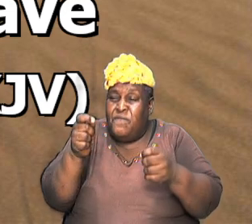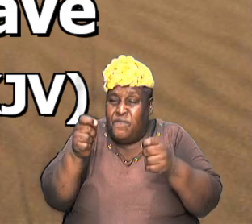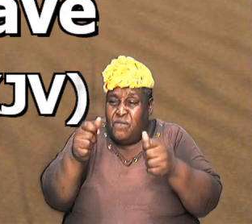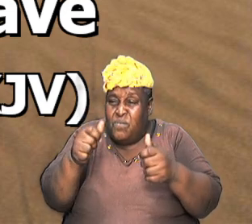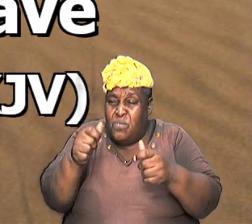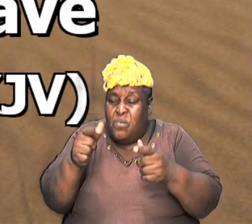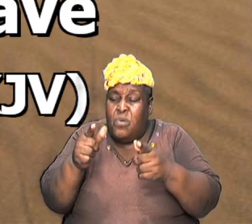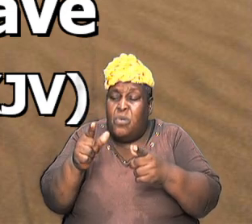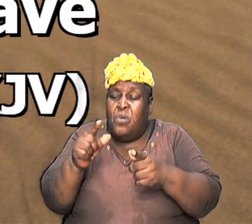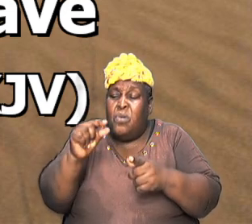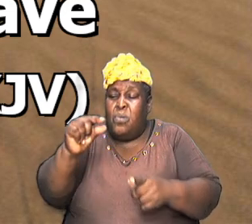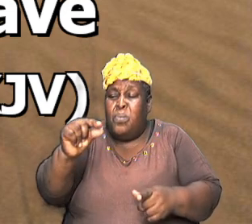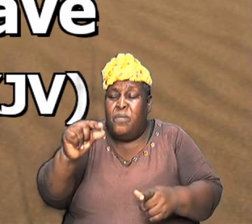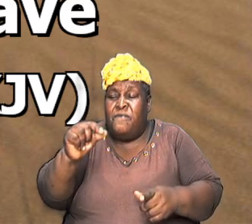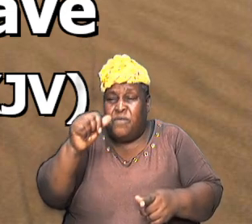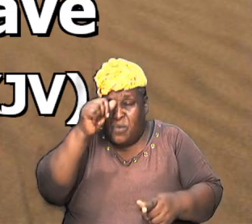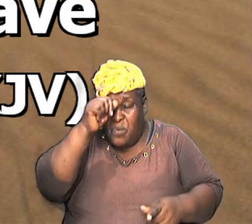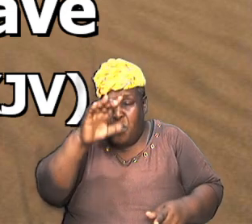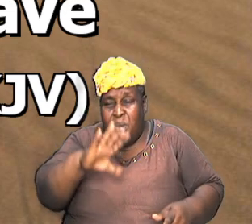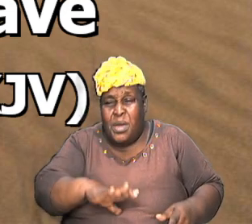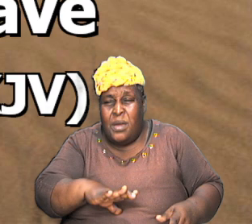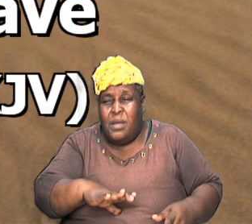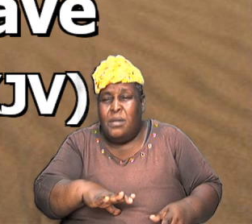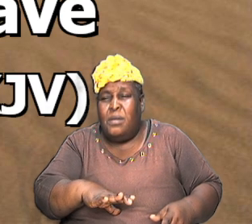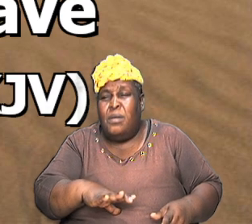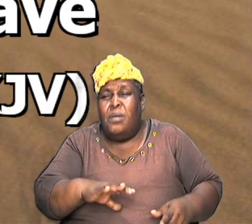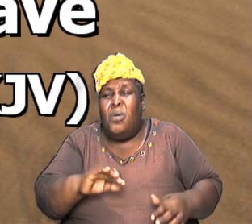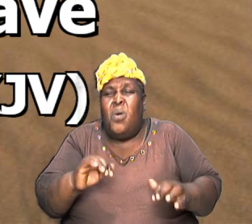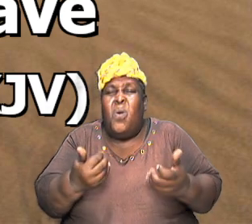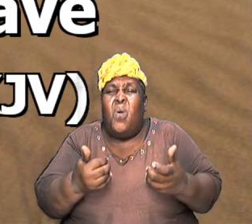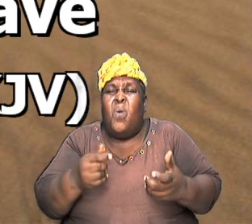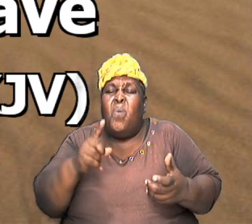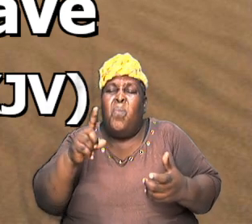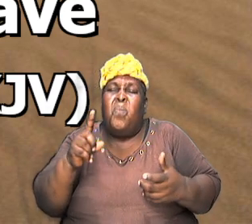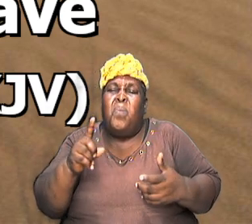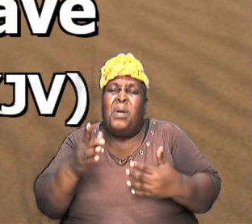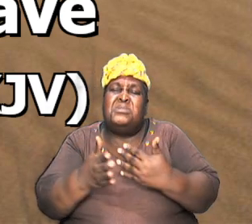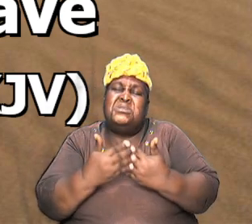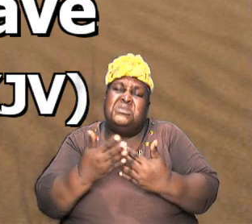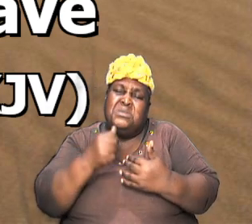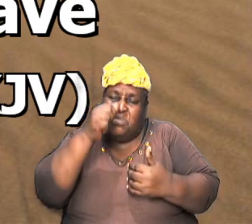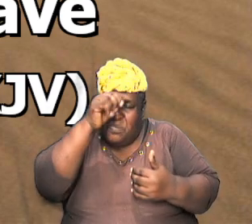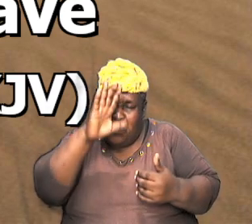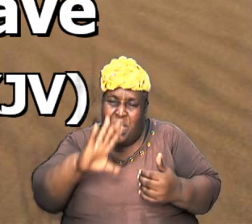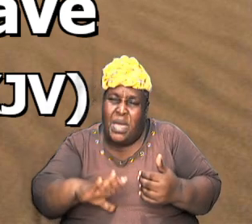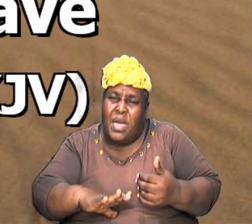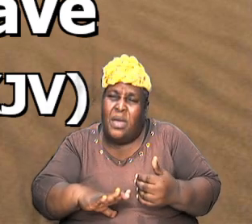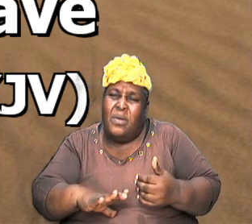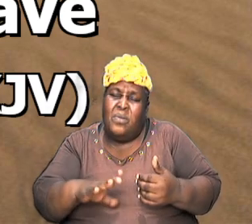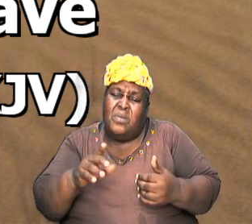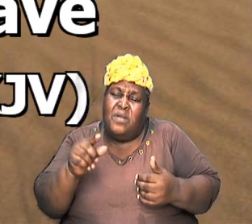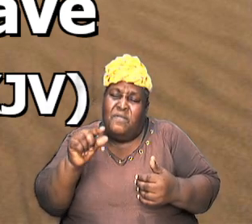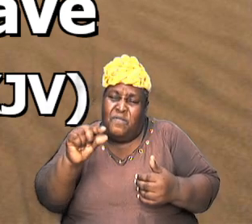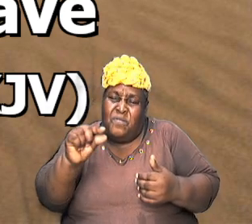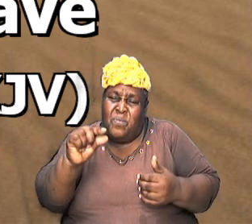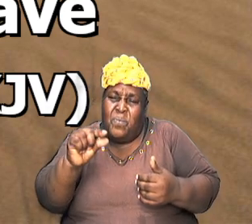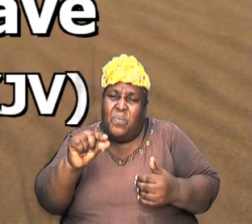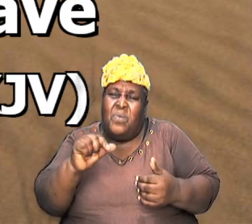and folks looked at it and said it's just crazy okay one simple man with a few untrained men take on an army